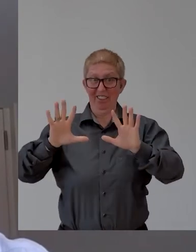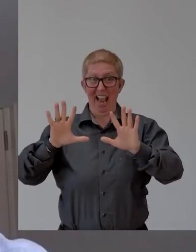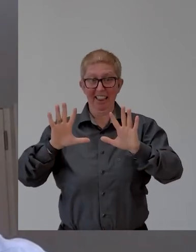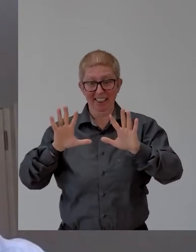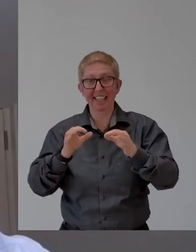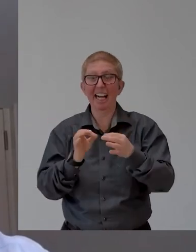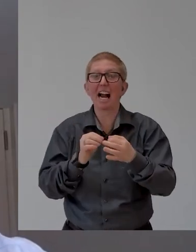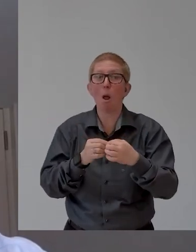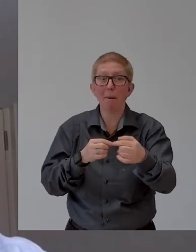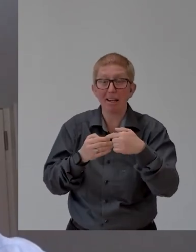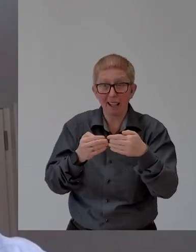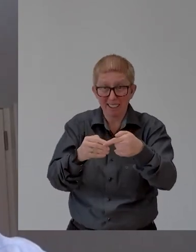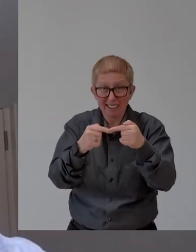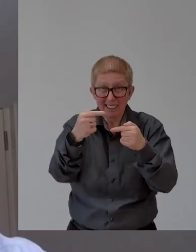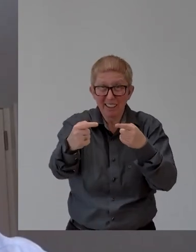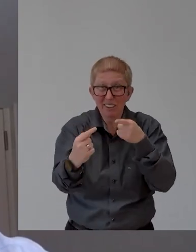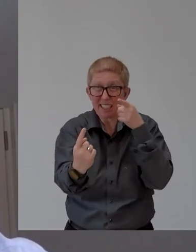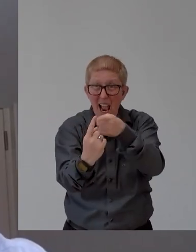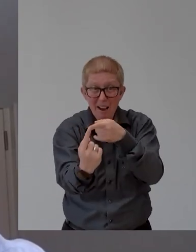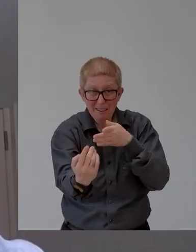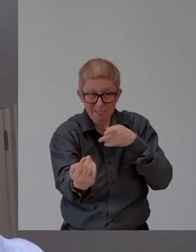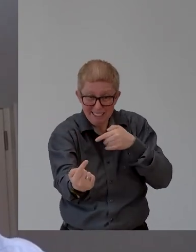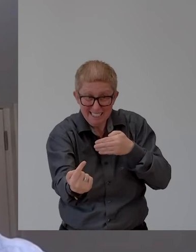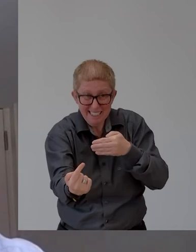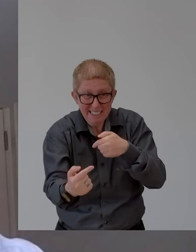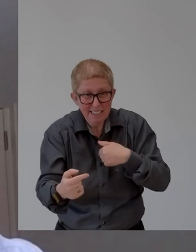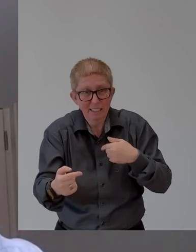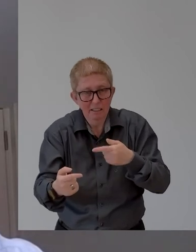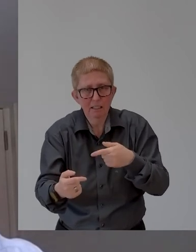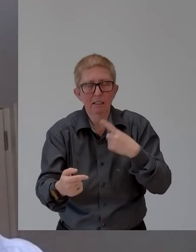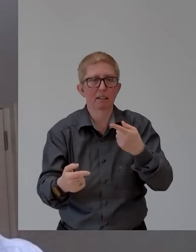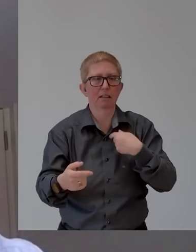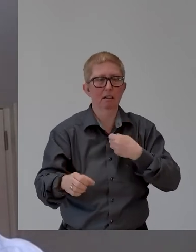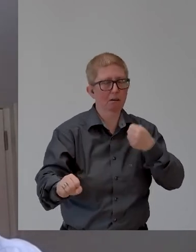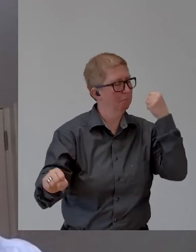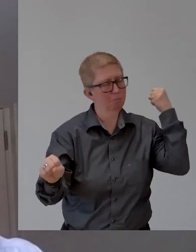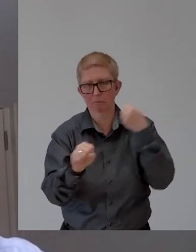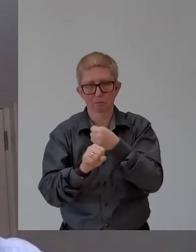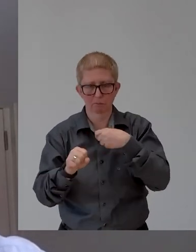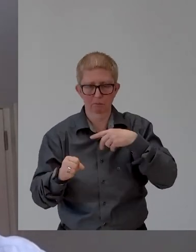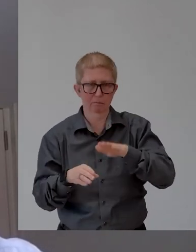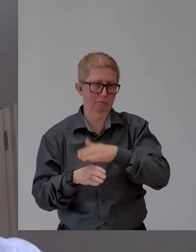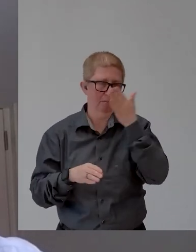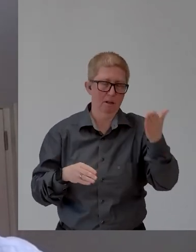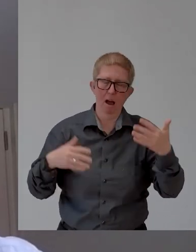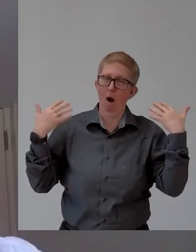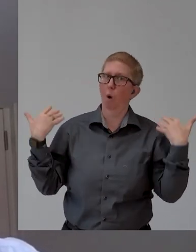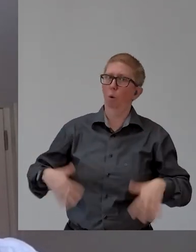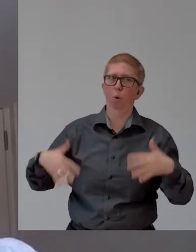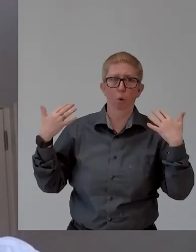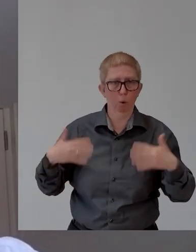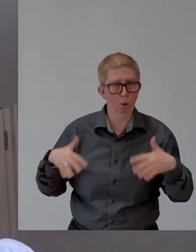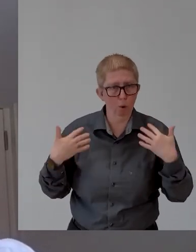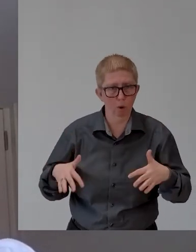had an accident, uh, which was serious. And, uh, long story short, I,